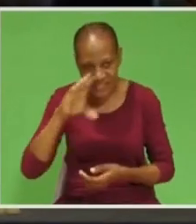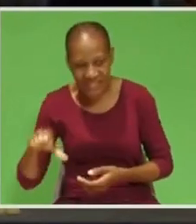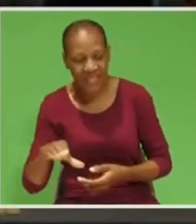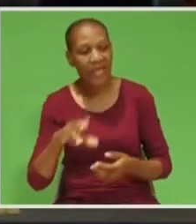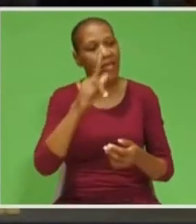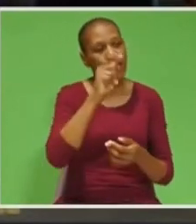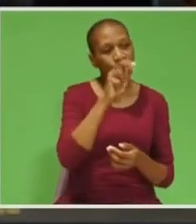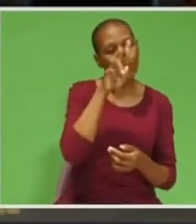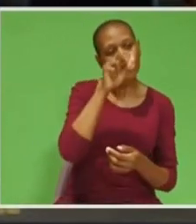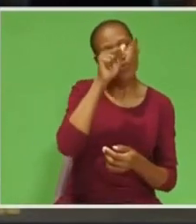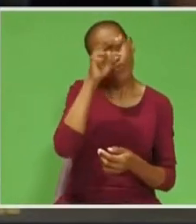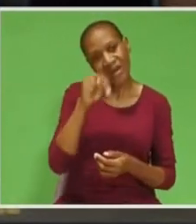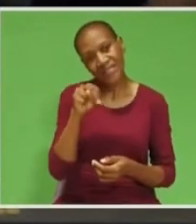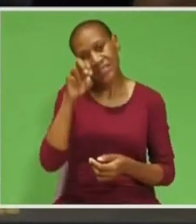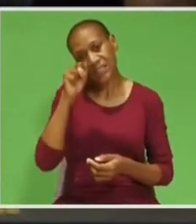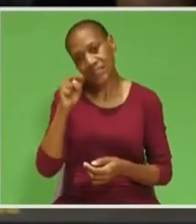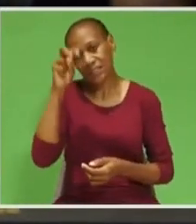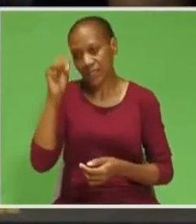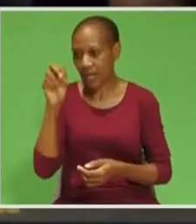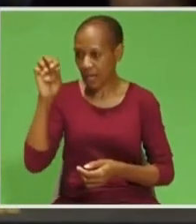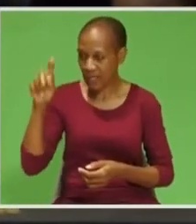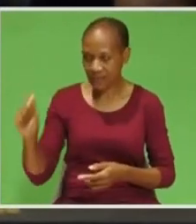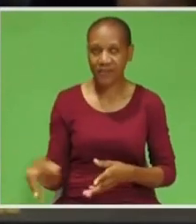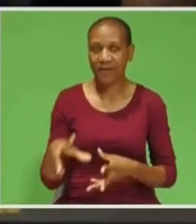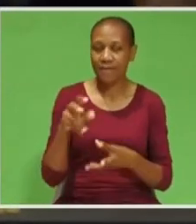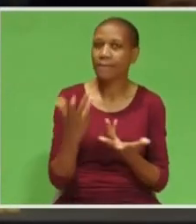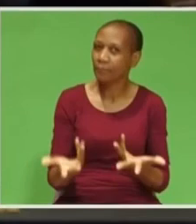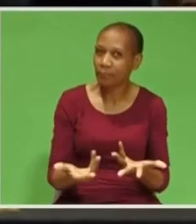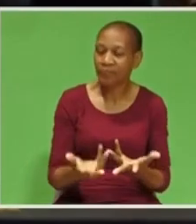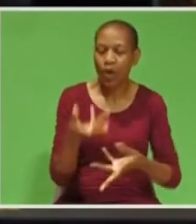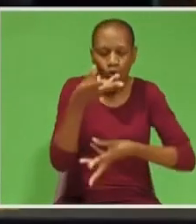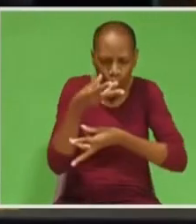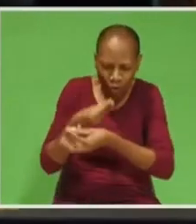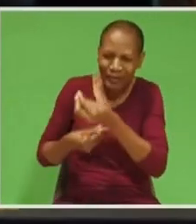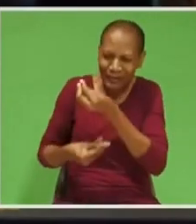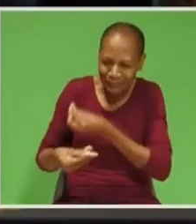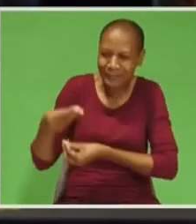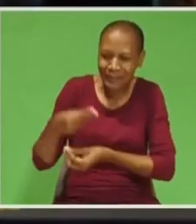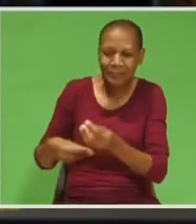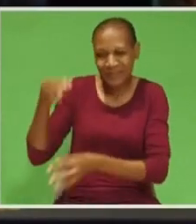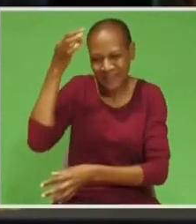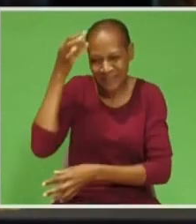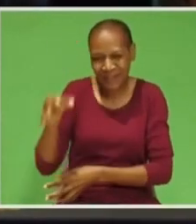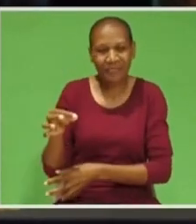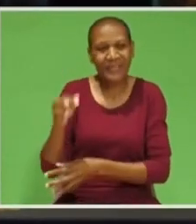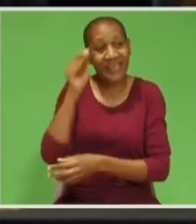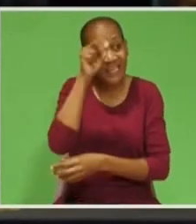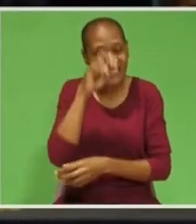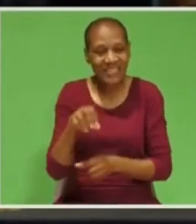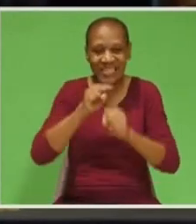to mention just a few. The corrupt ANC government systematically